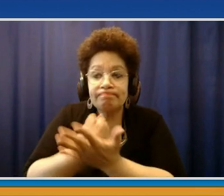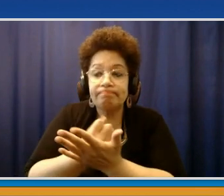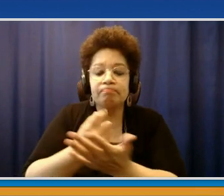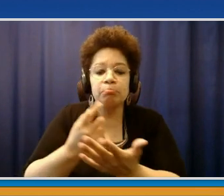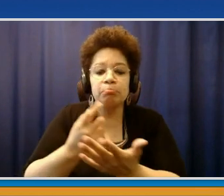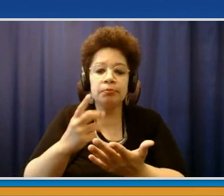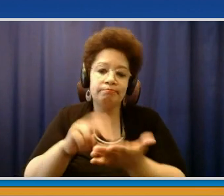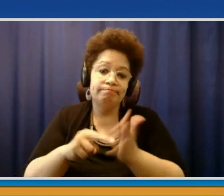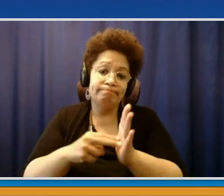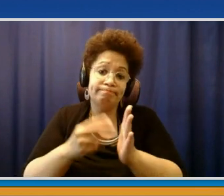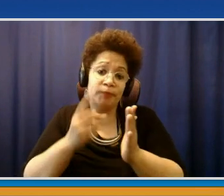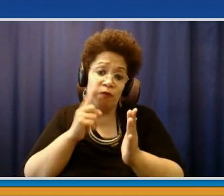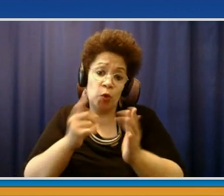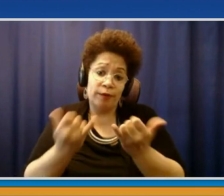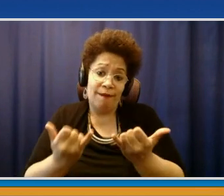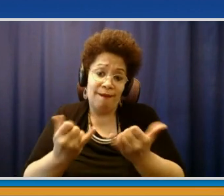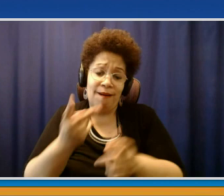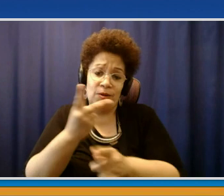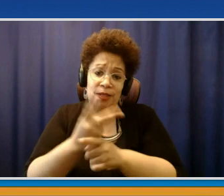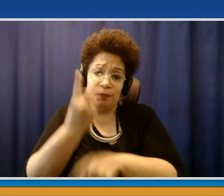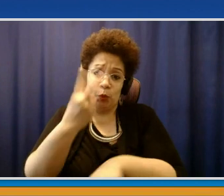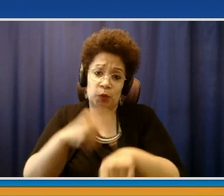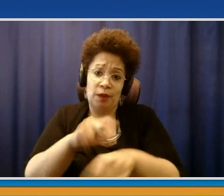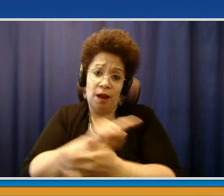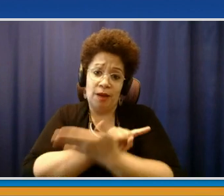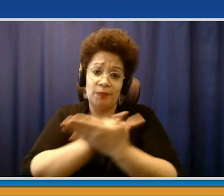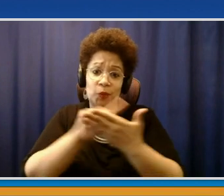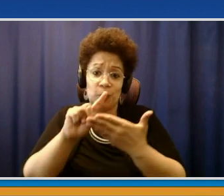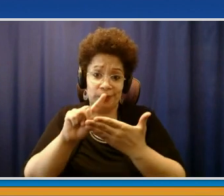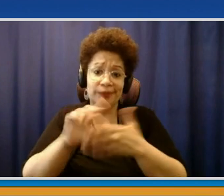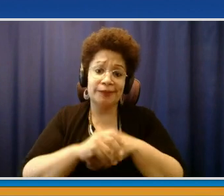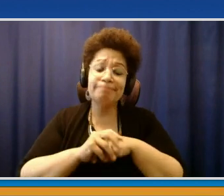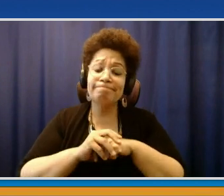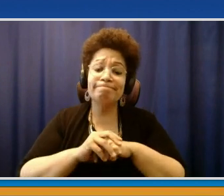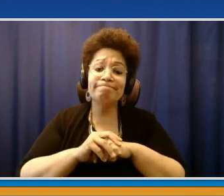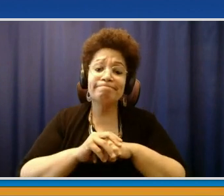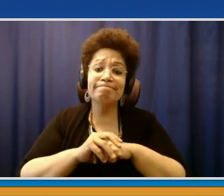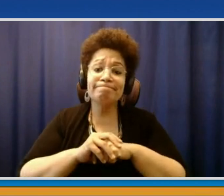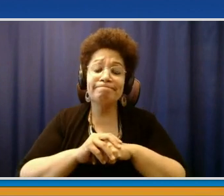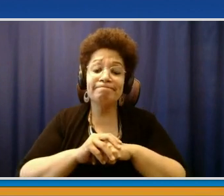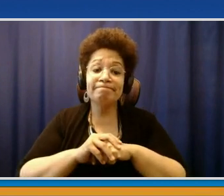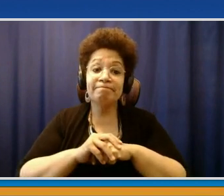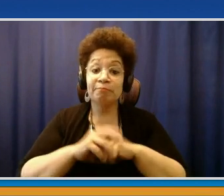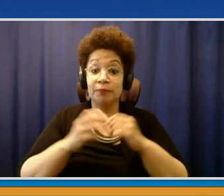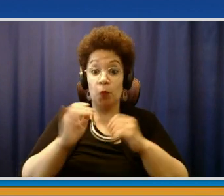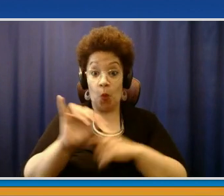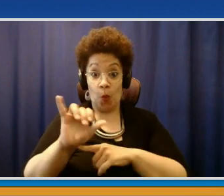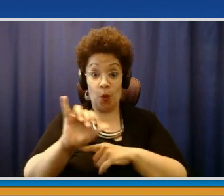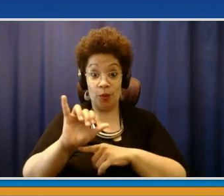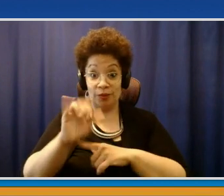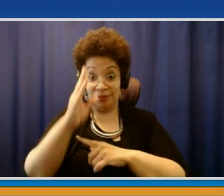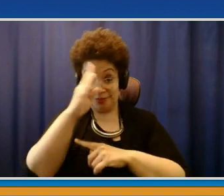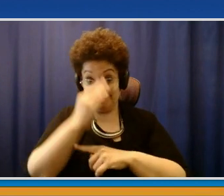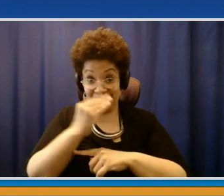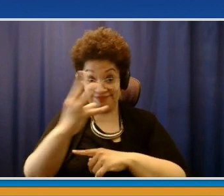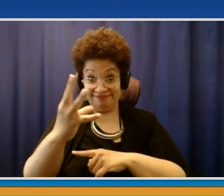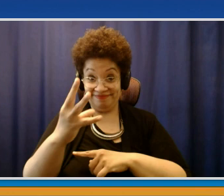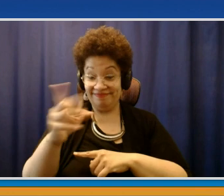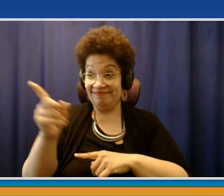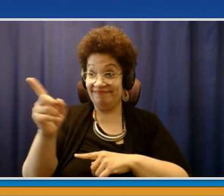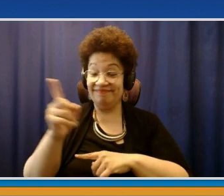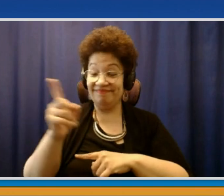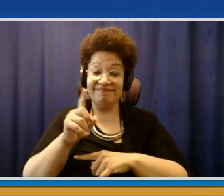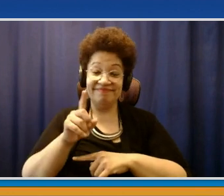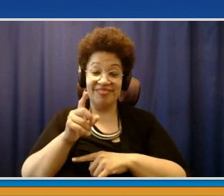stays active for people to look at at other times of the day. Also, this Thursday night at 7 o'clock, I'll be delivering my annual State of the County